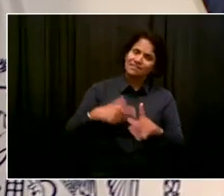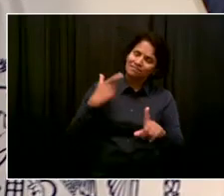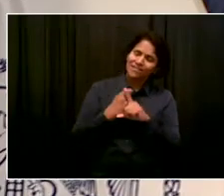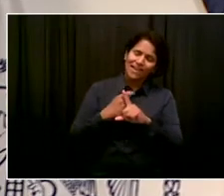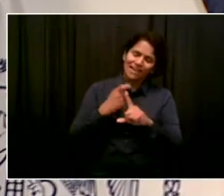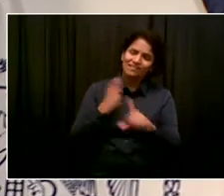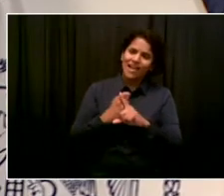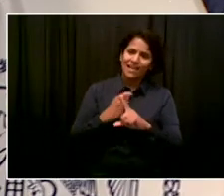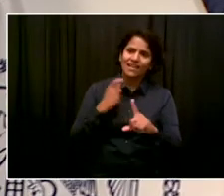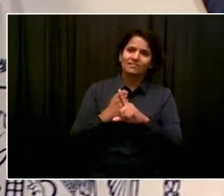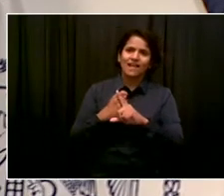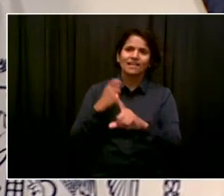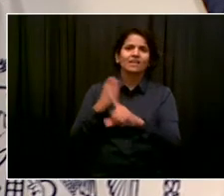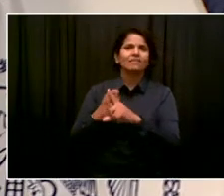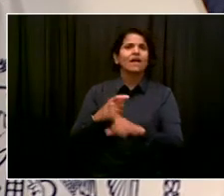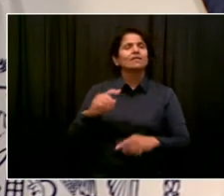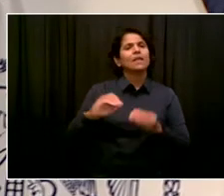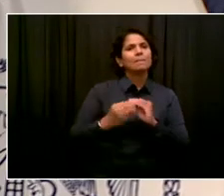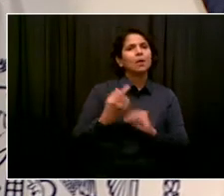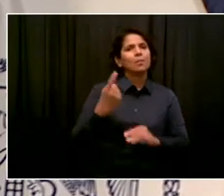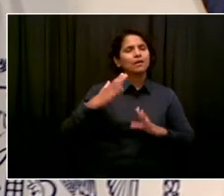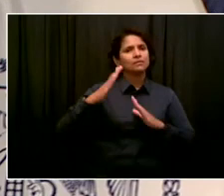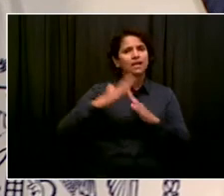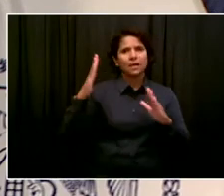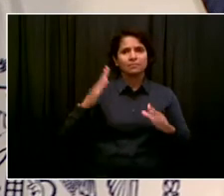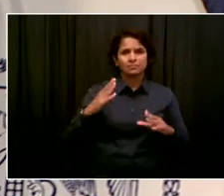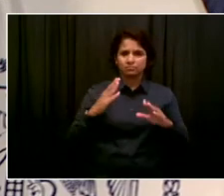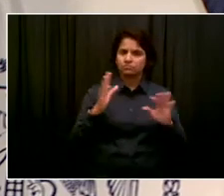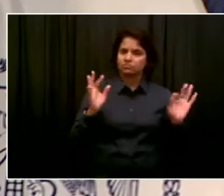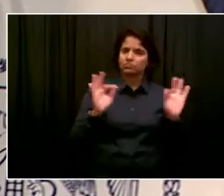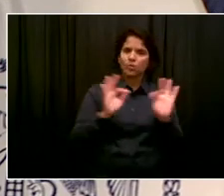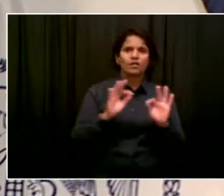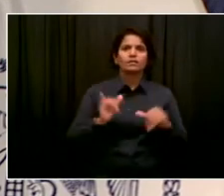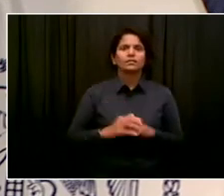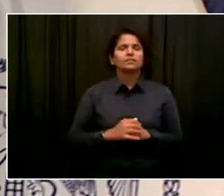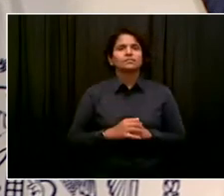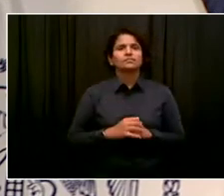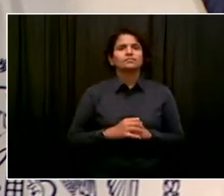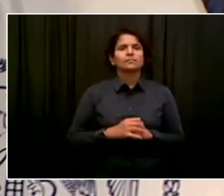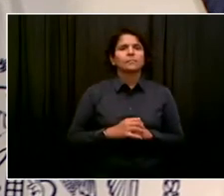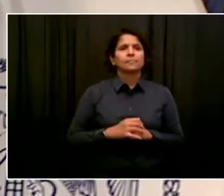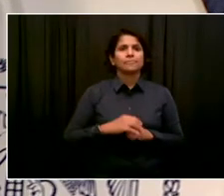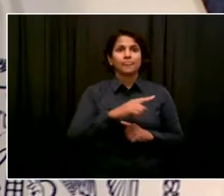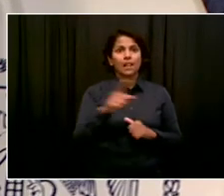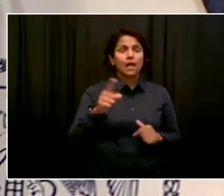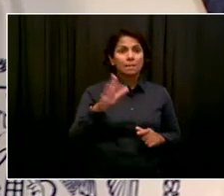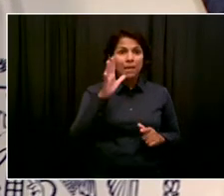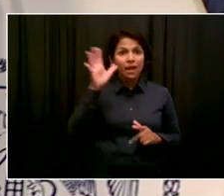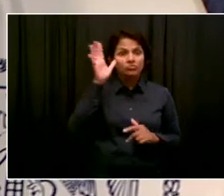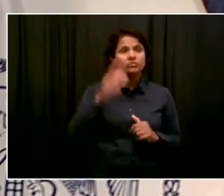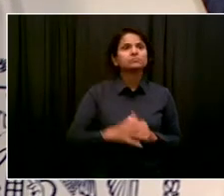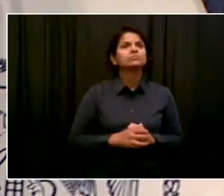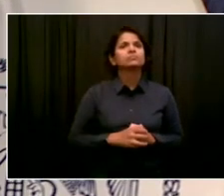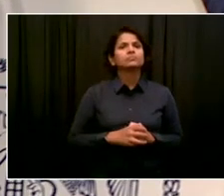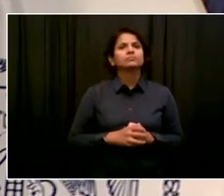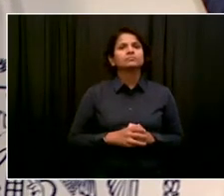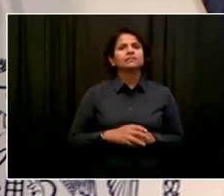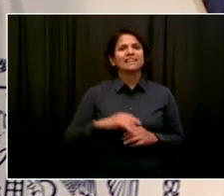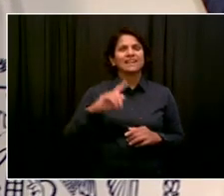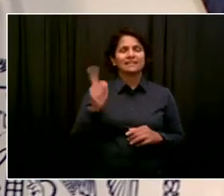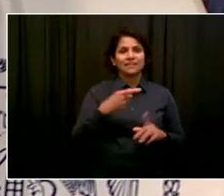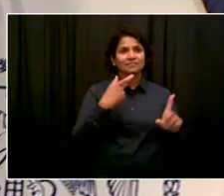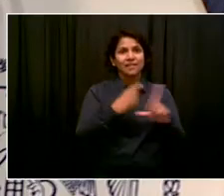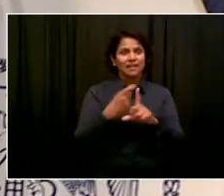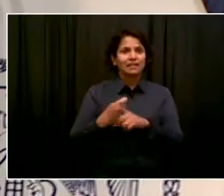If you want to get the maximum protection for your kids, it's a great time to go get them vaccinated if they're in that 12-year-old,